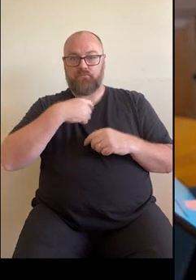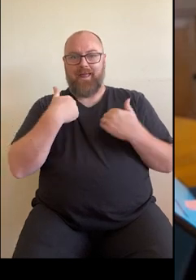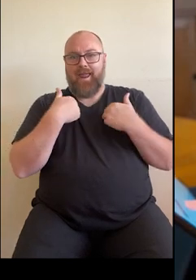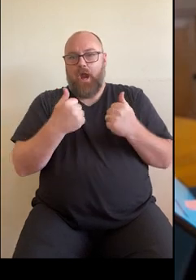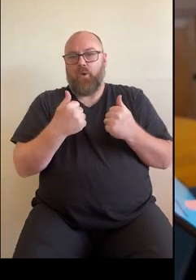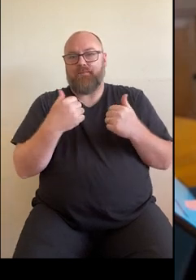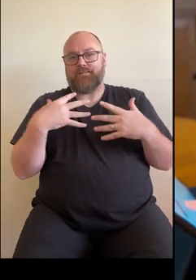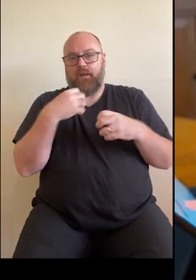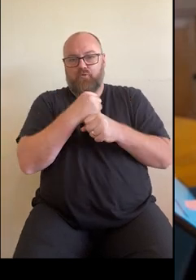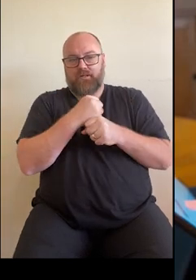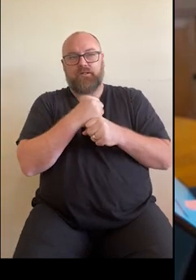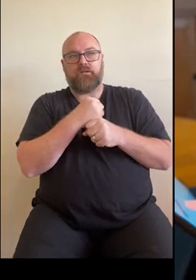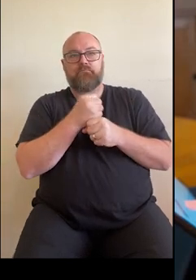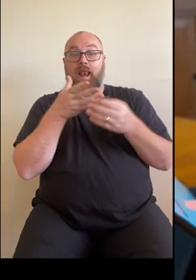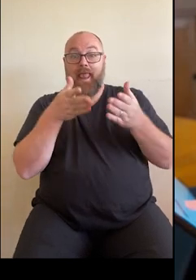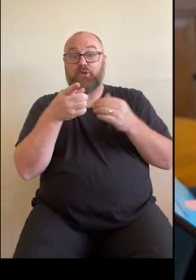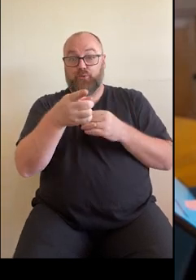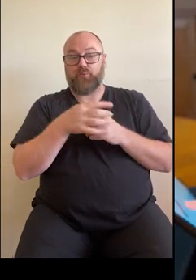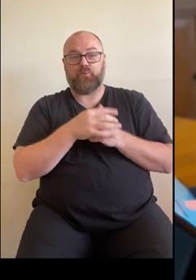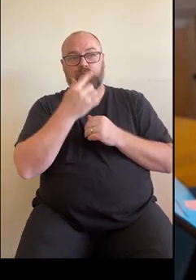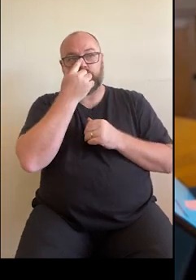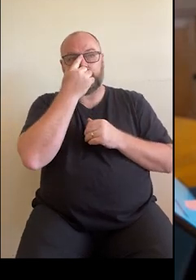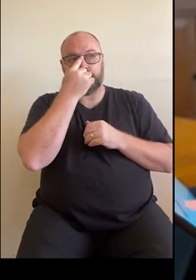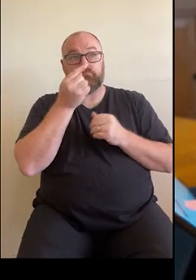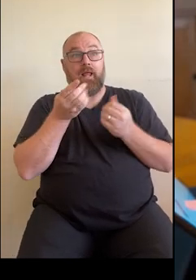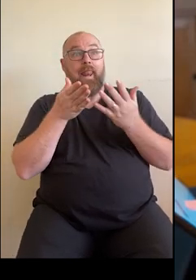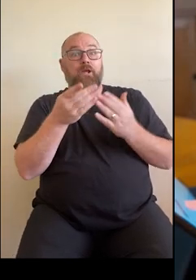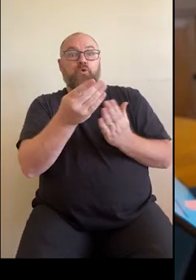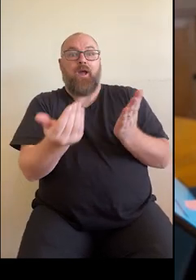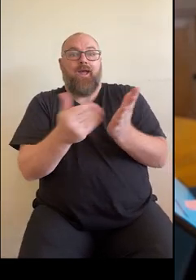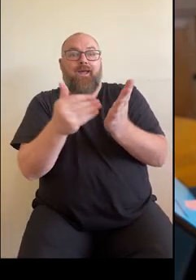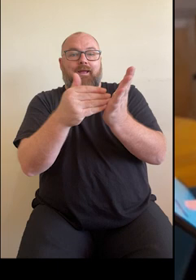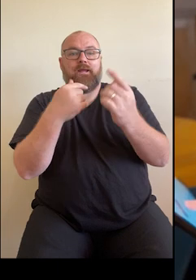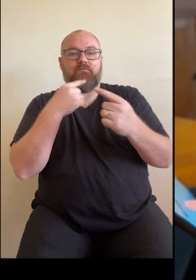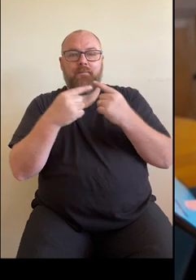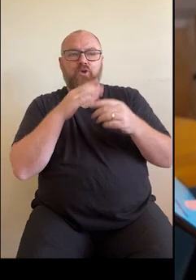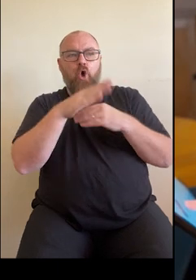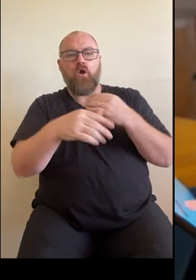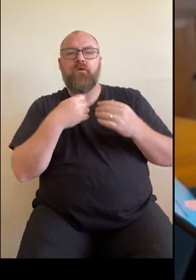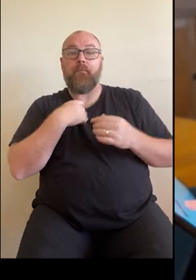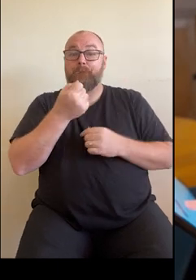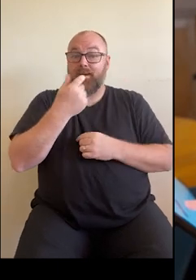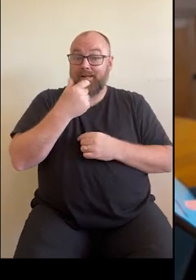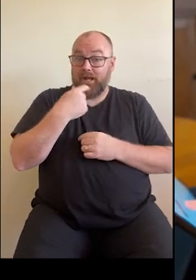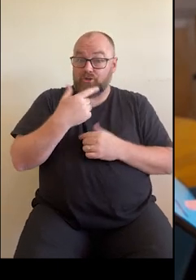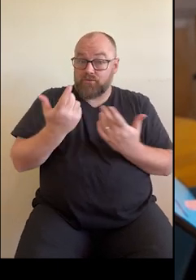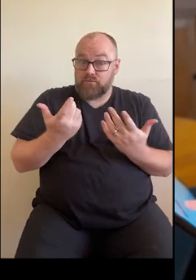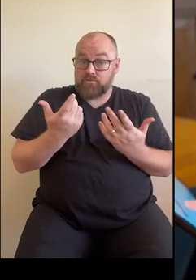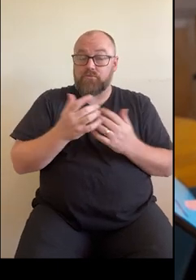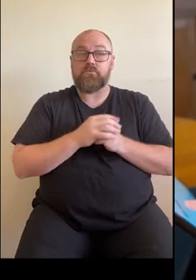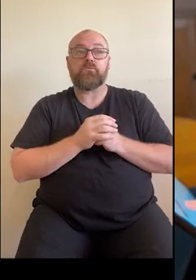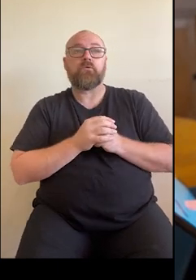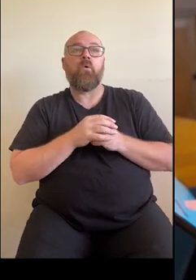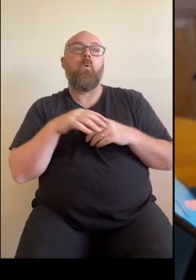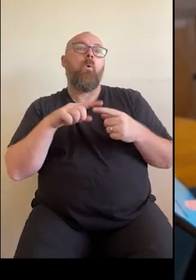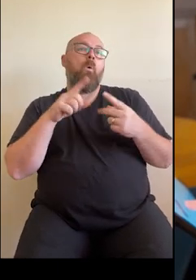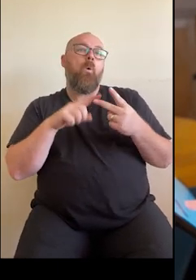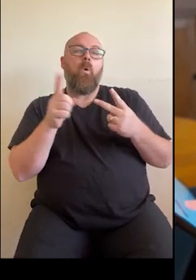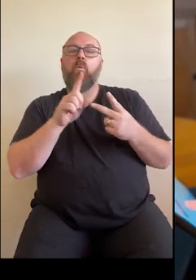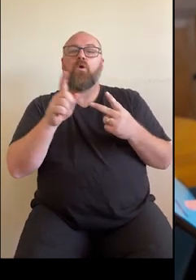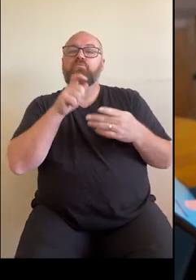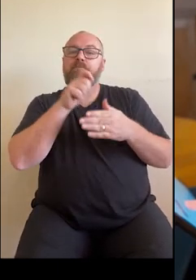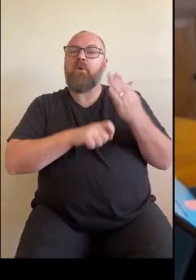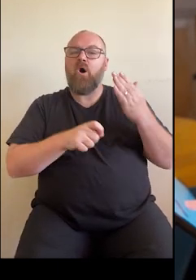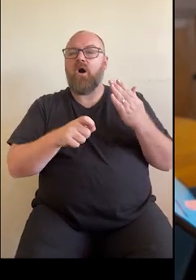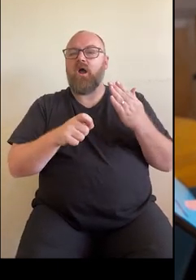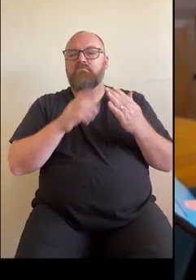lets you do this. It lets you add information about your prescription medicines, any medicines that you've bought over the